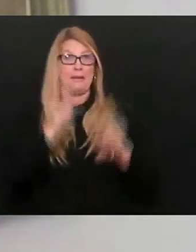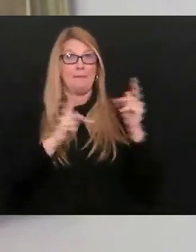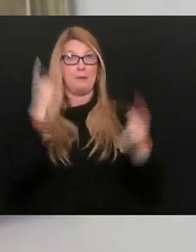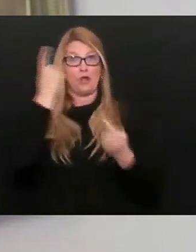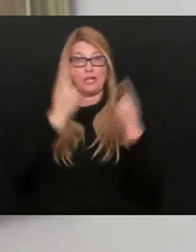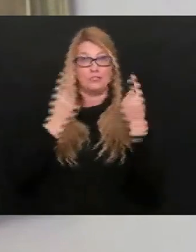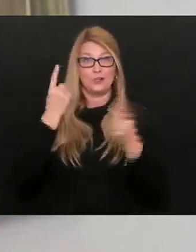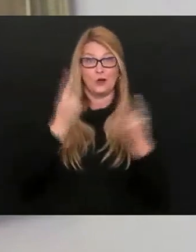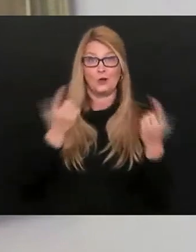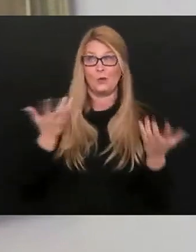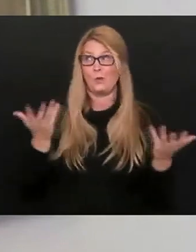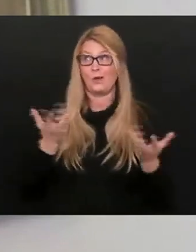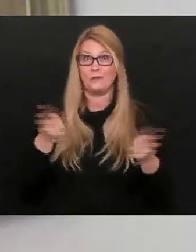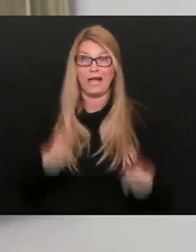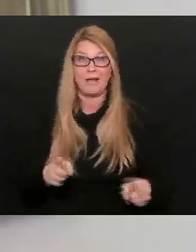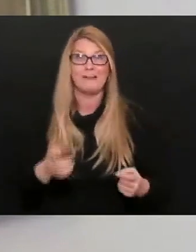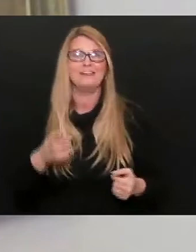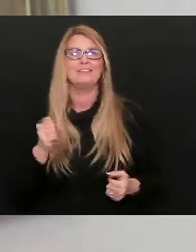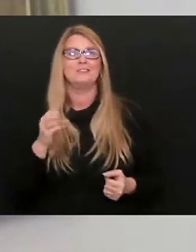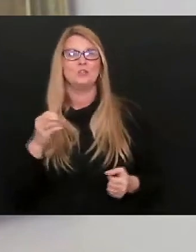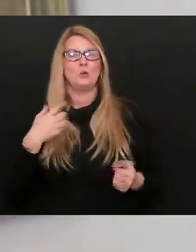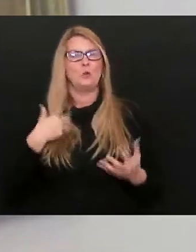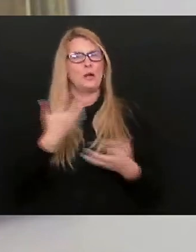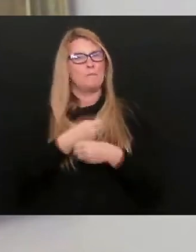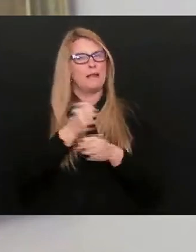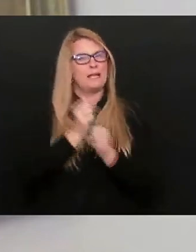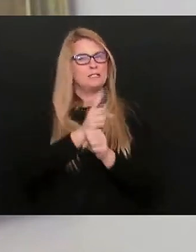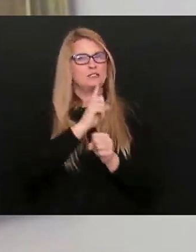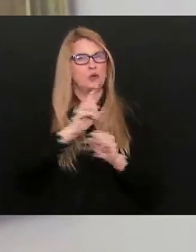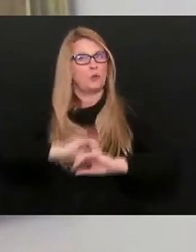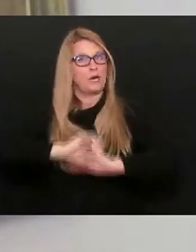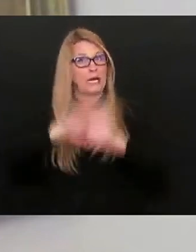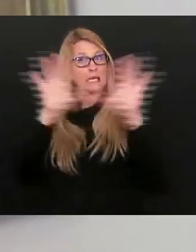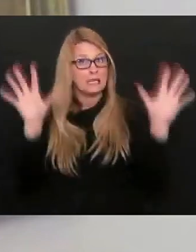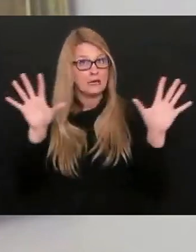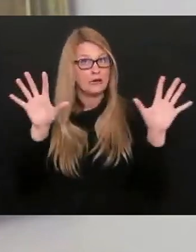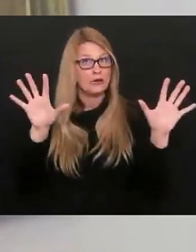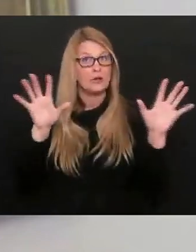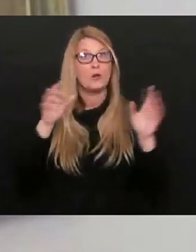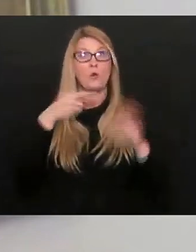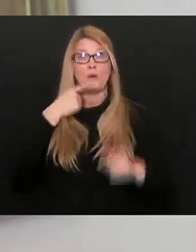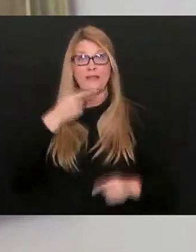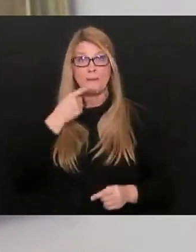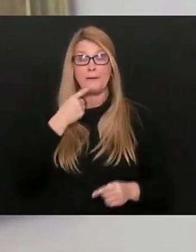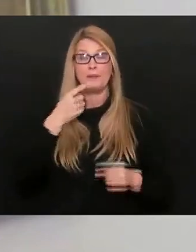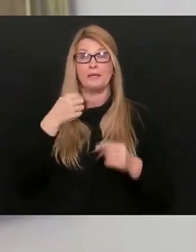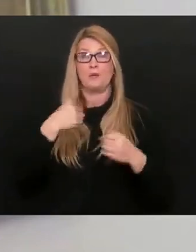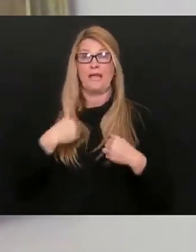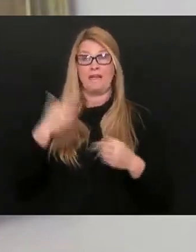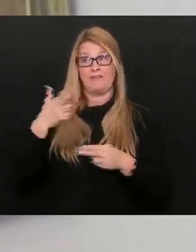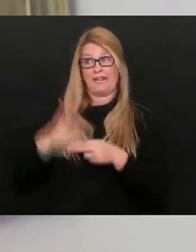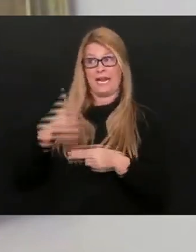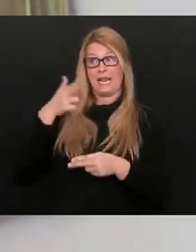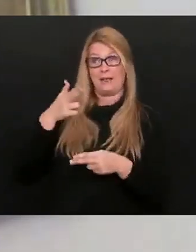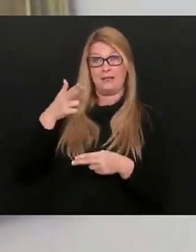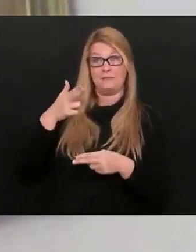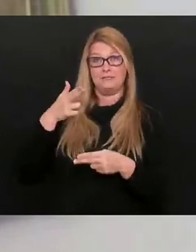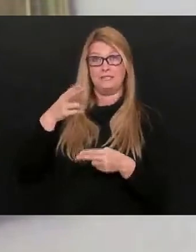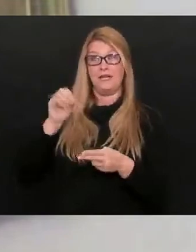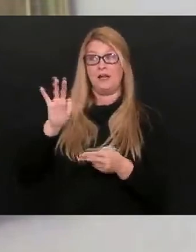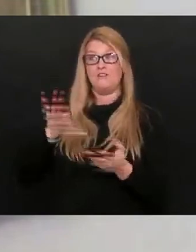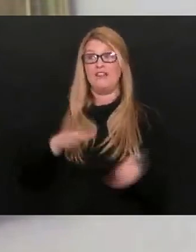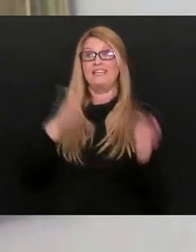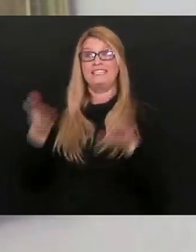But we also want to make sure that we're very transparent with the public to make sure that we have these names of the death